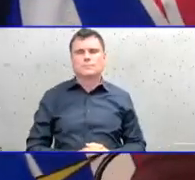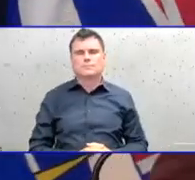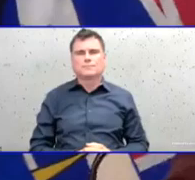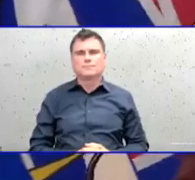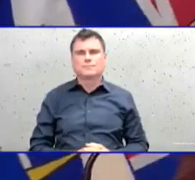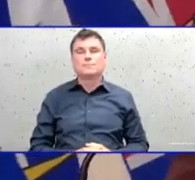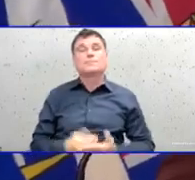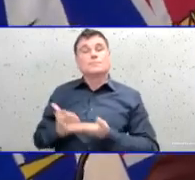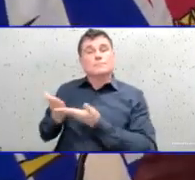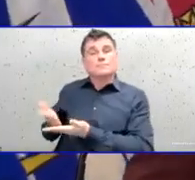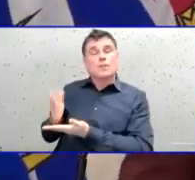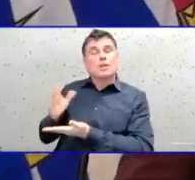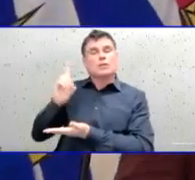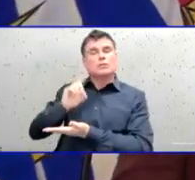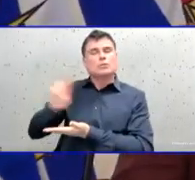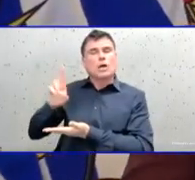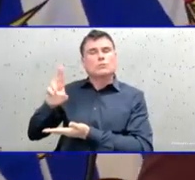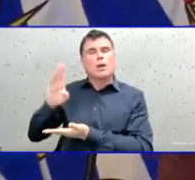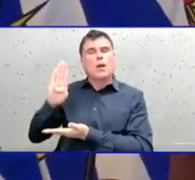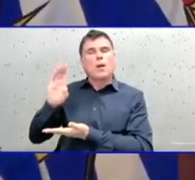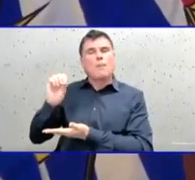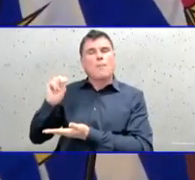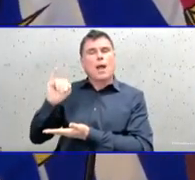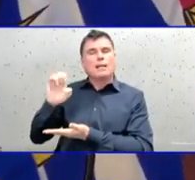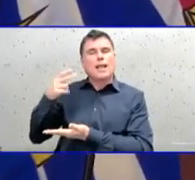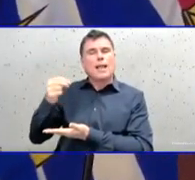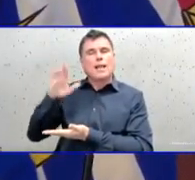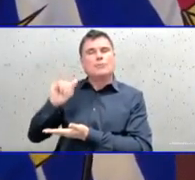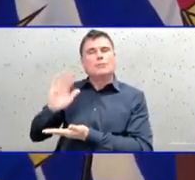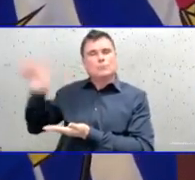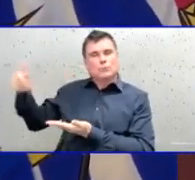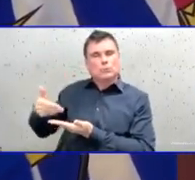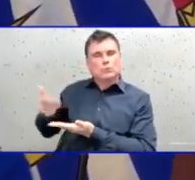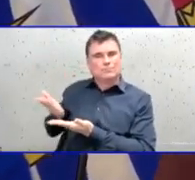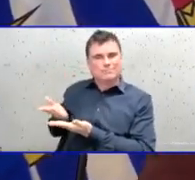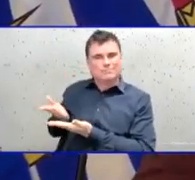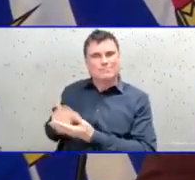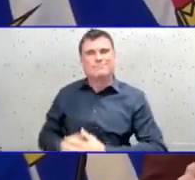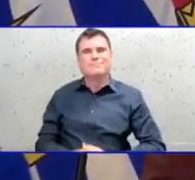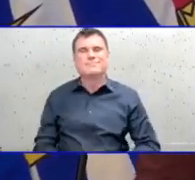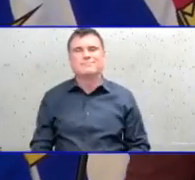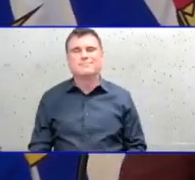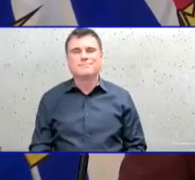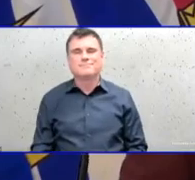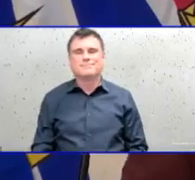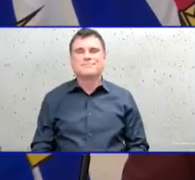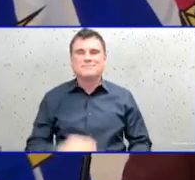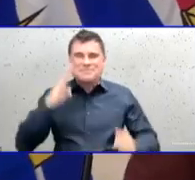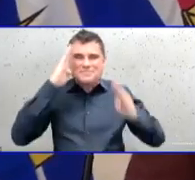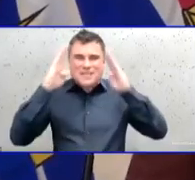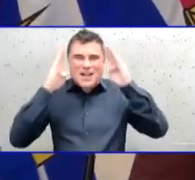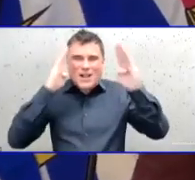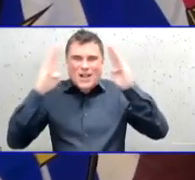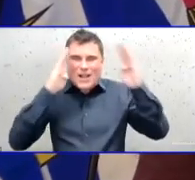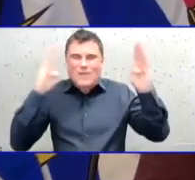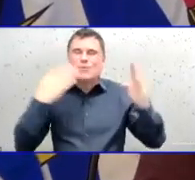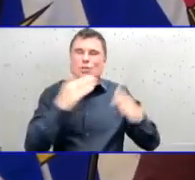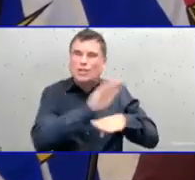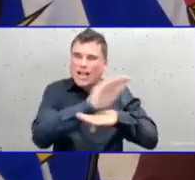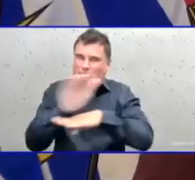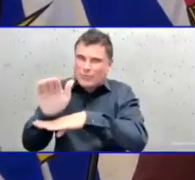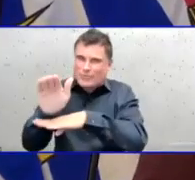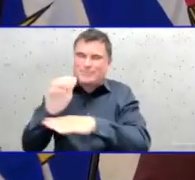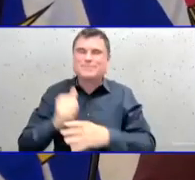Thank you very much and good afternoon. Today, as well, I want to start by wishing